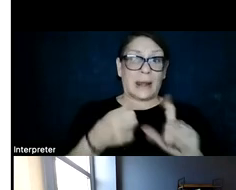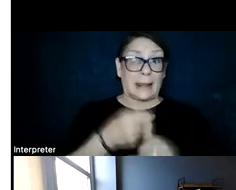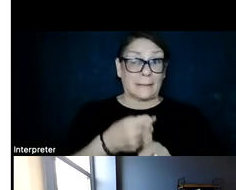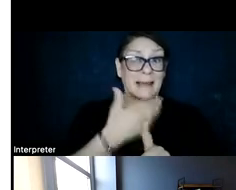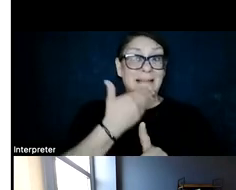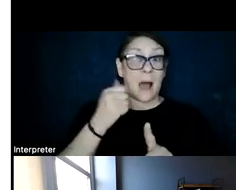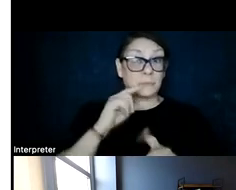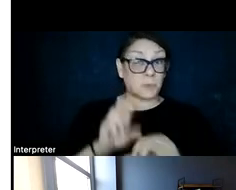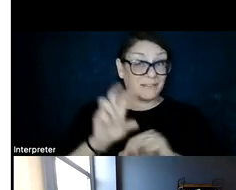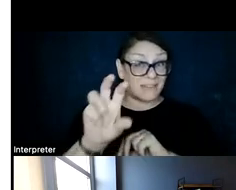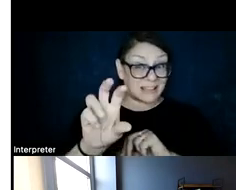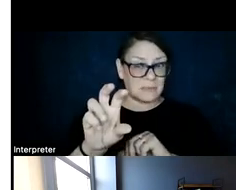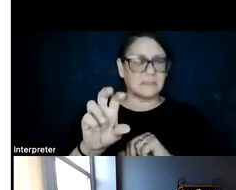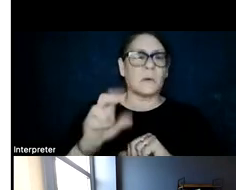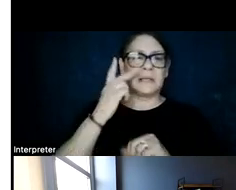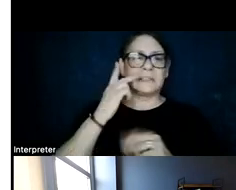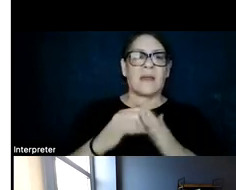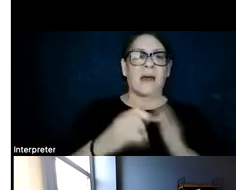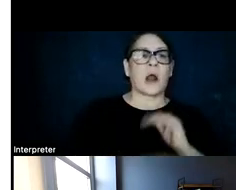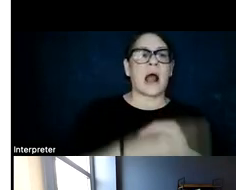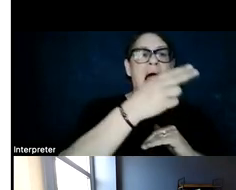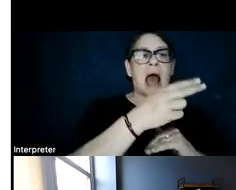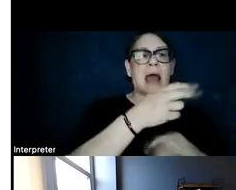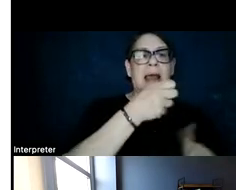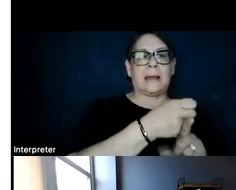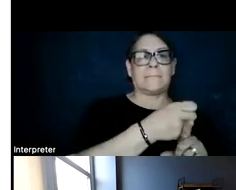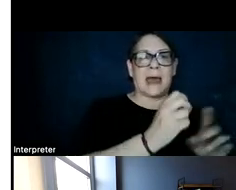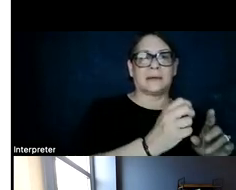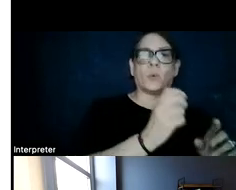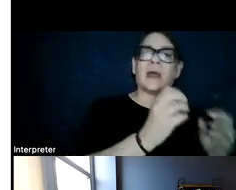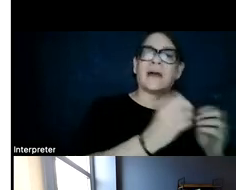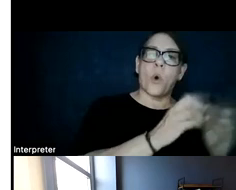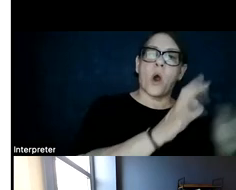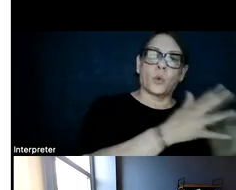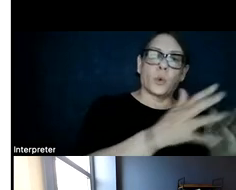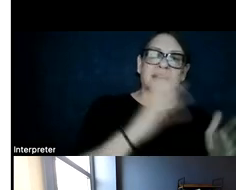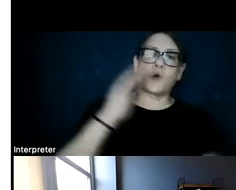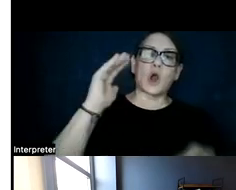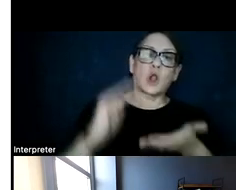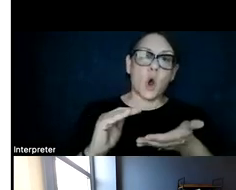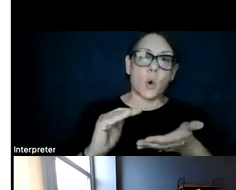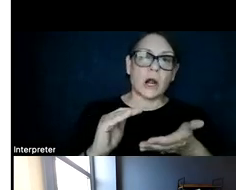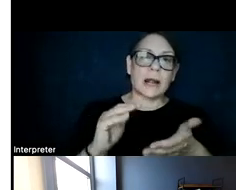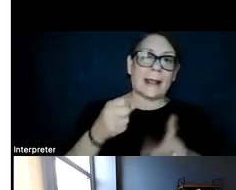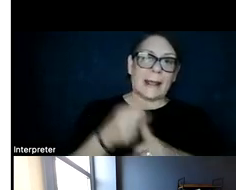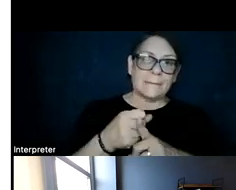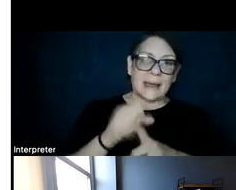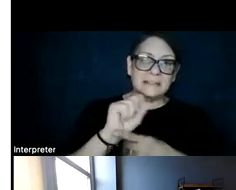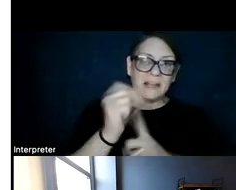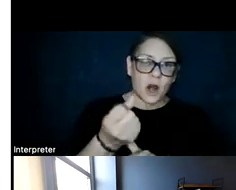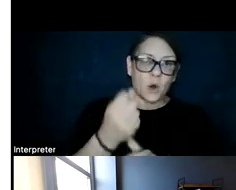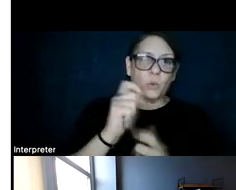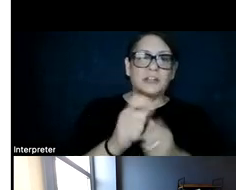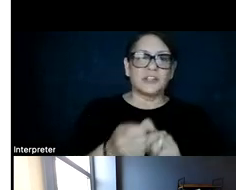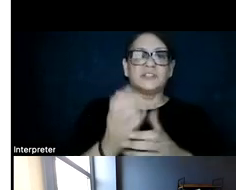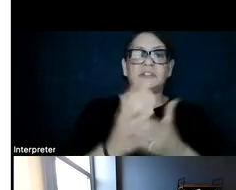investments. We see that in a higher impact scenario, we have more wind. And in a lower impact scenario, we shift some of